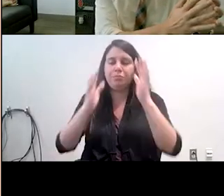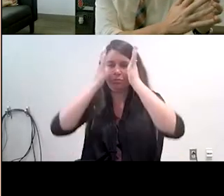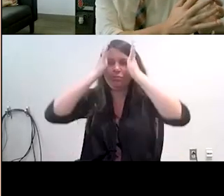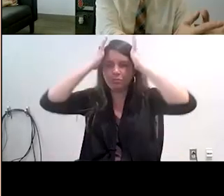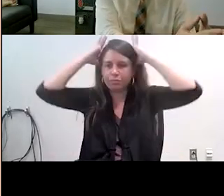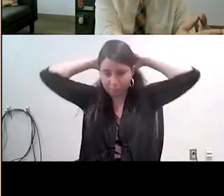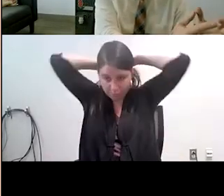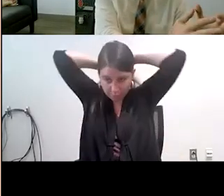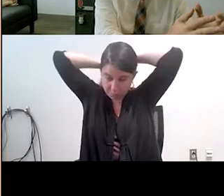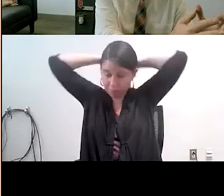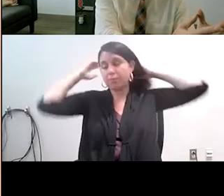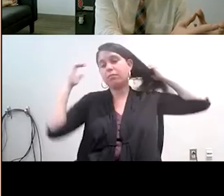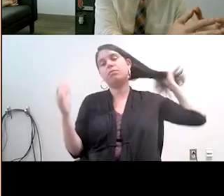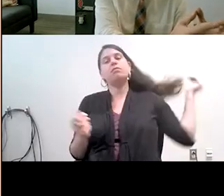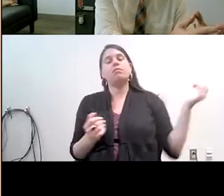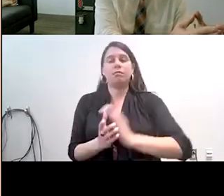the first